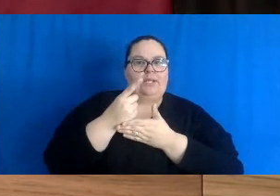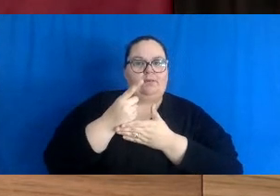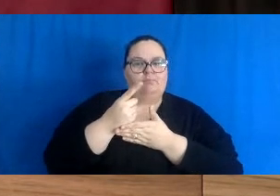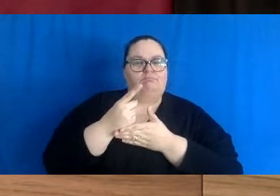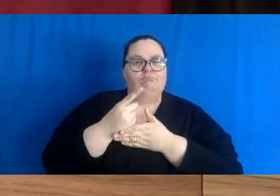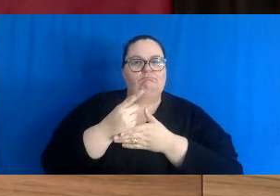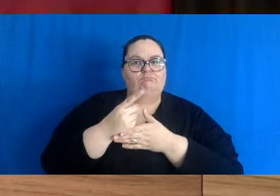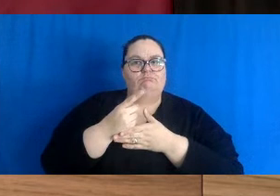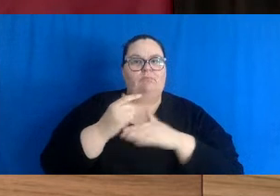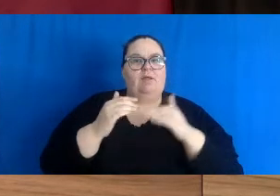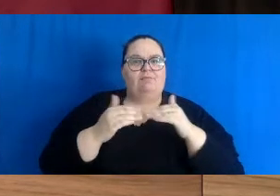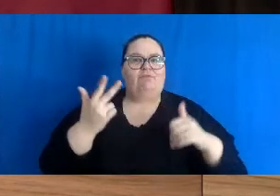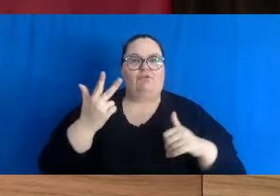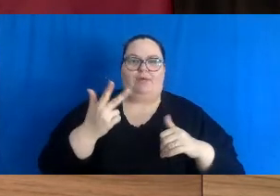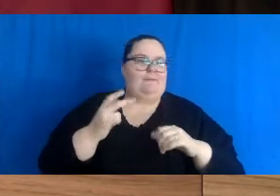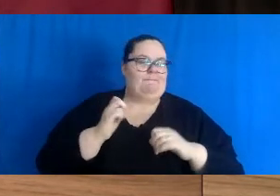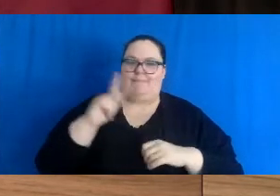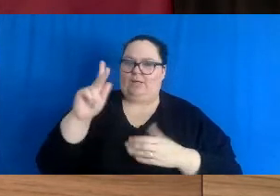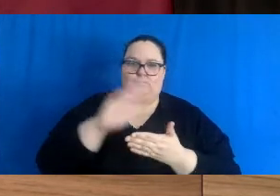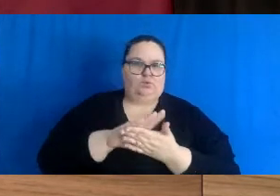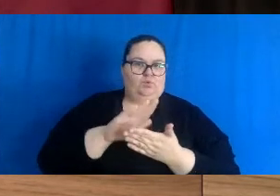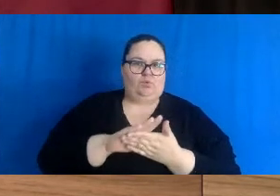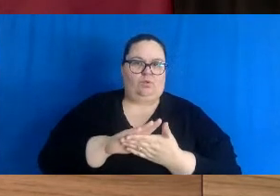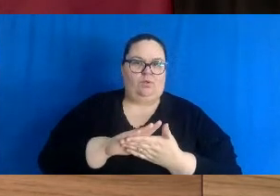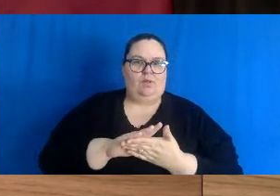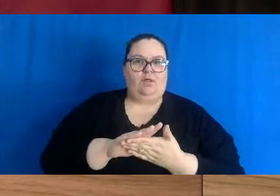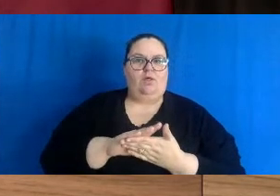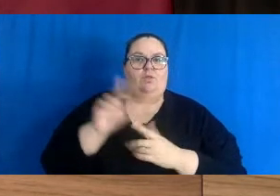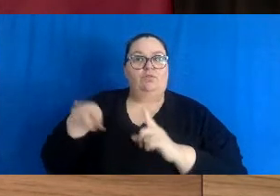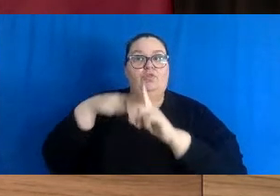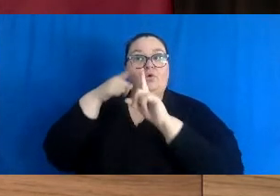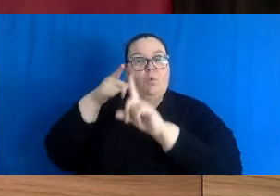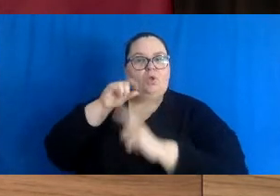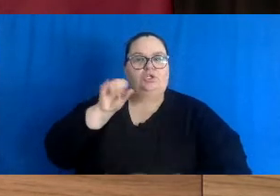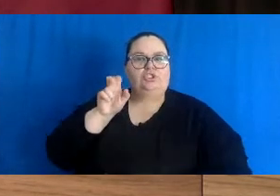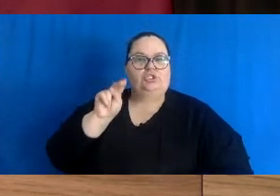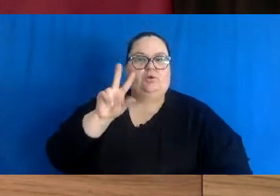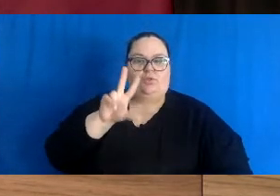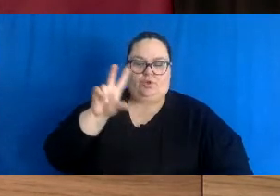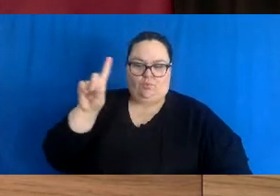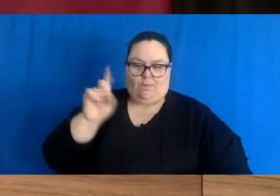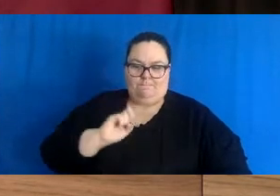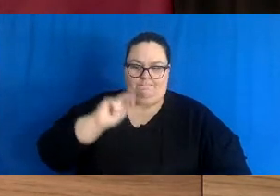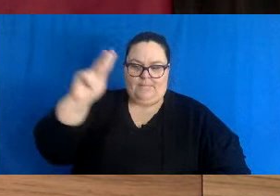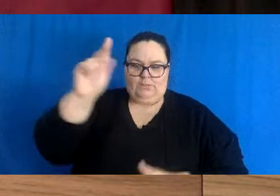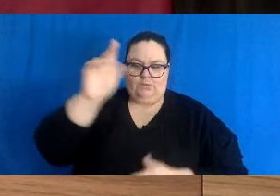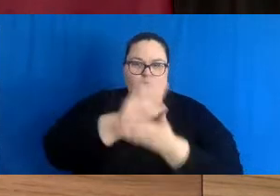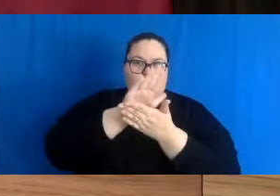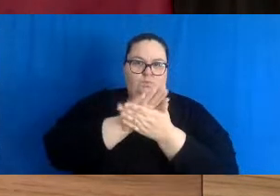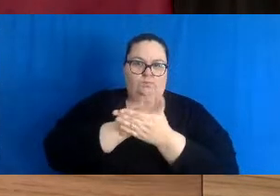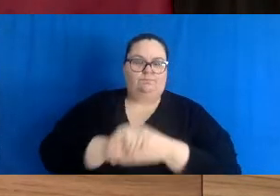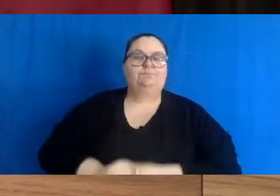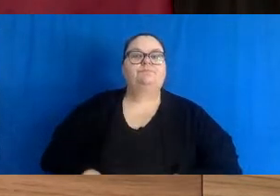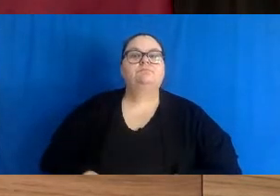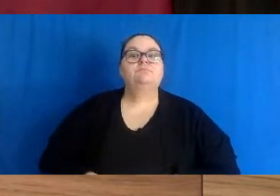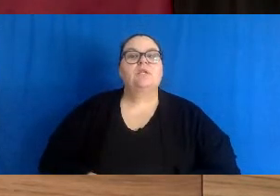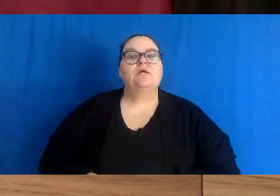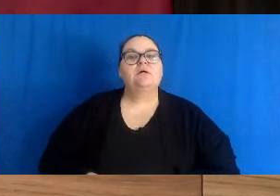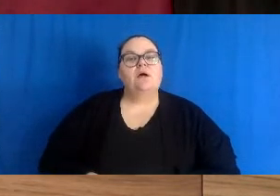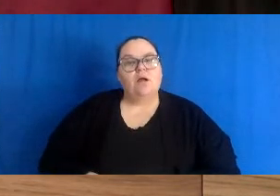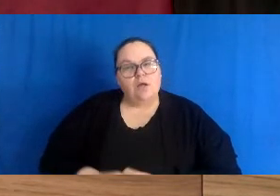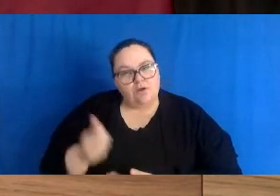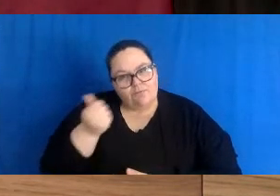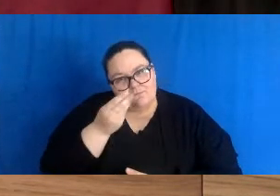and that means students will not return to in-class learning until January 31st. A small number of students who have been